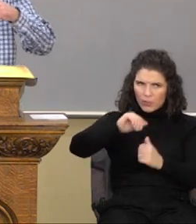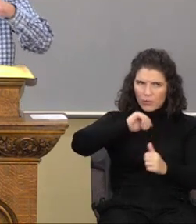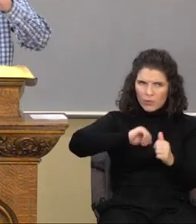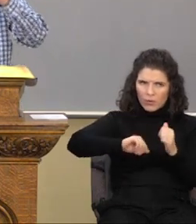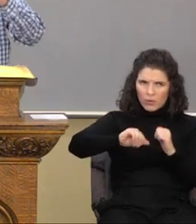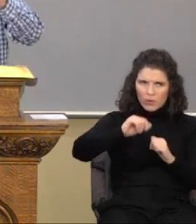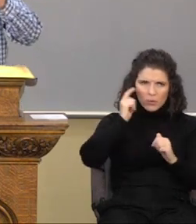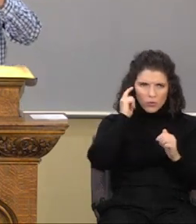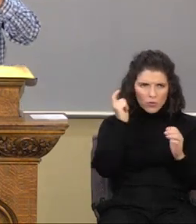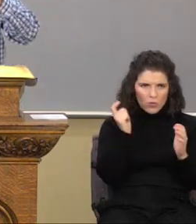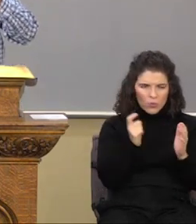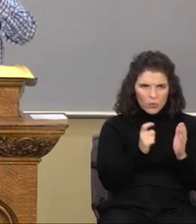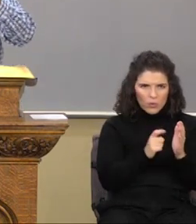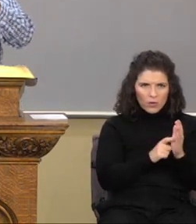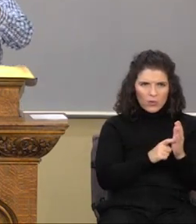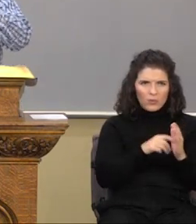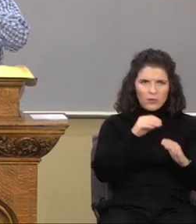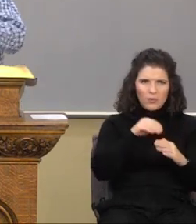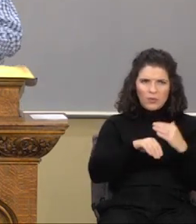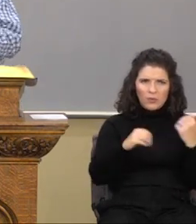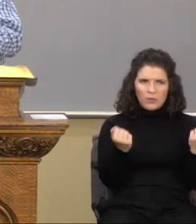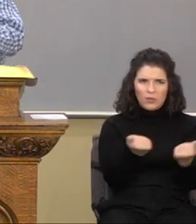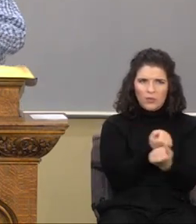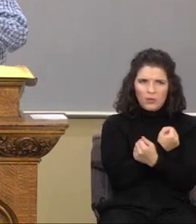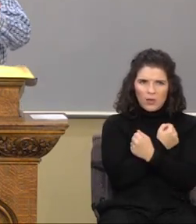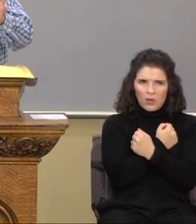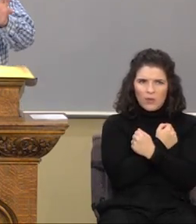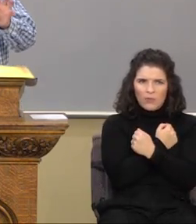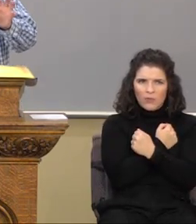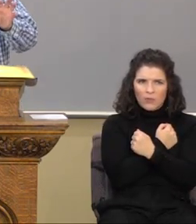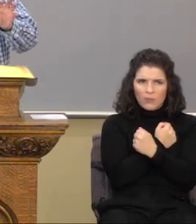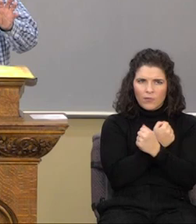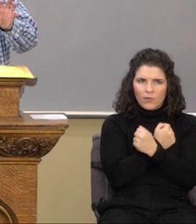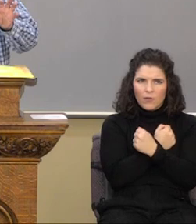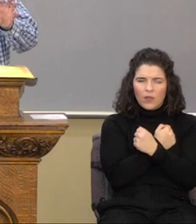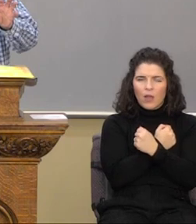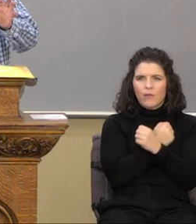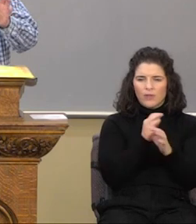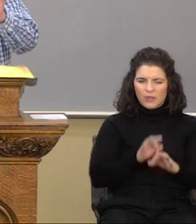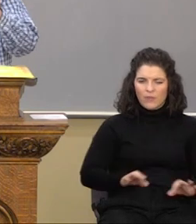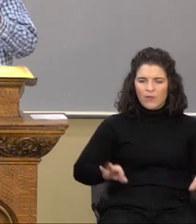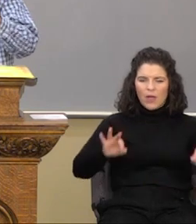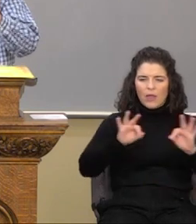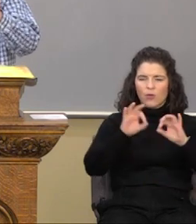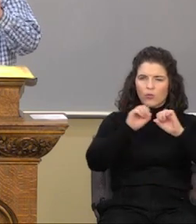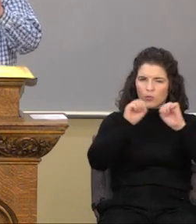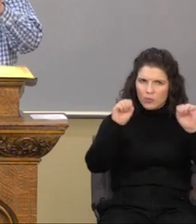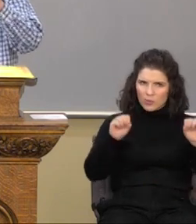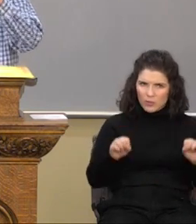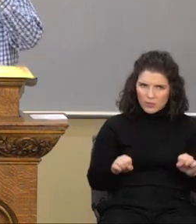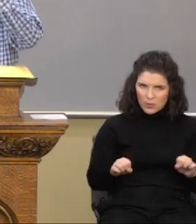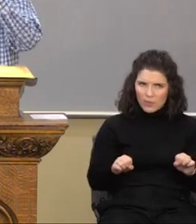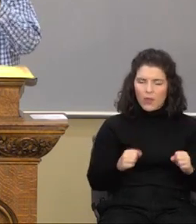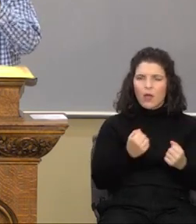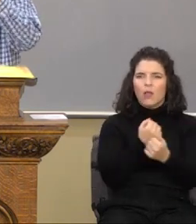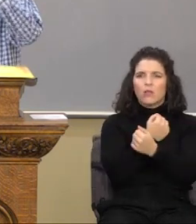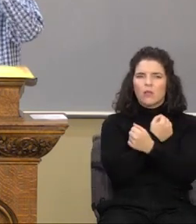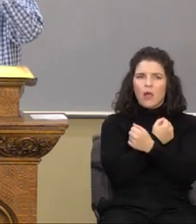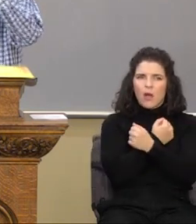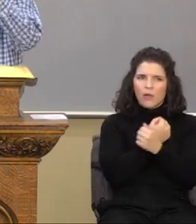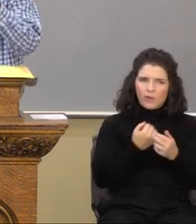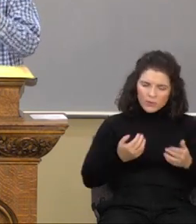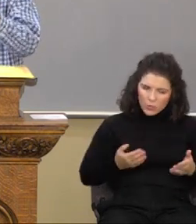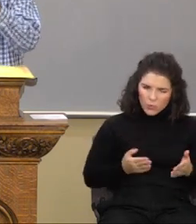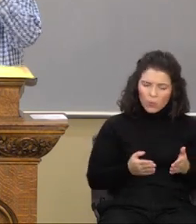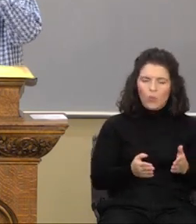notice in love. We're going to love is a value system, by the way. Love is a way